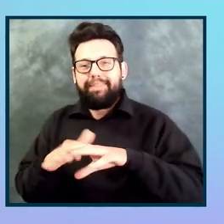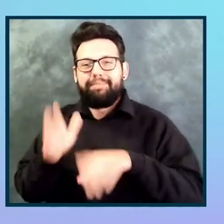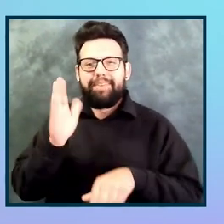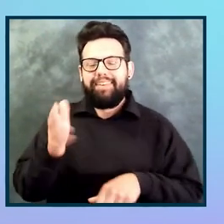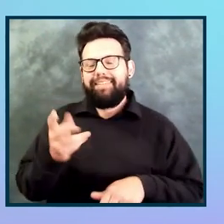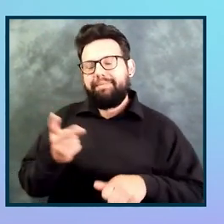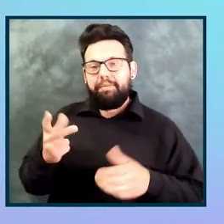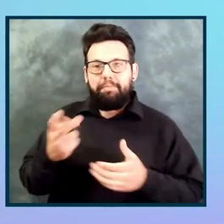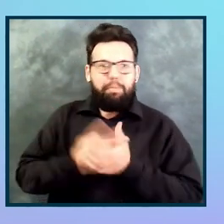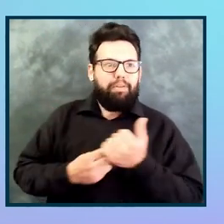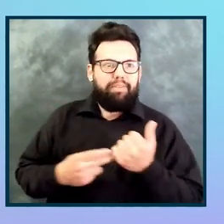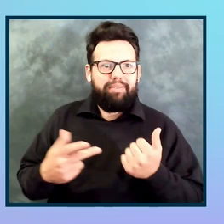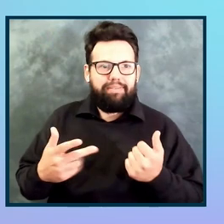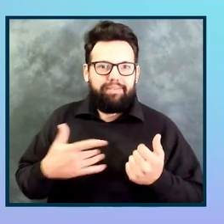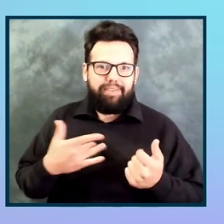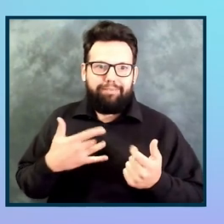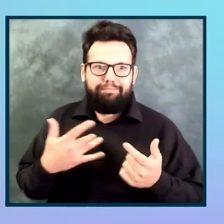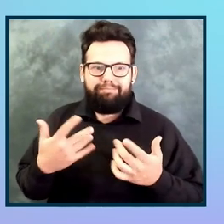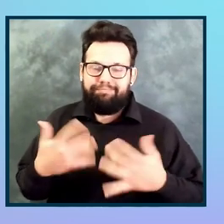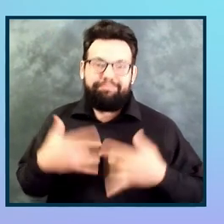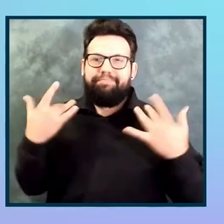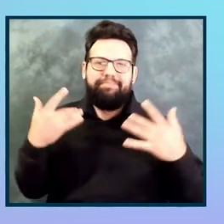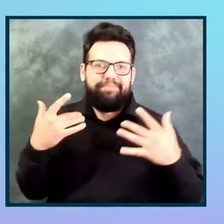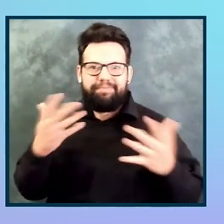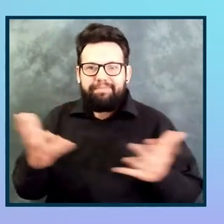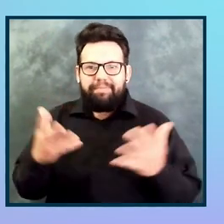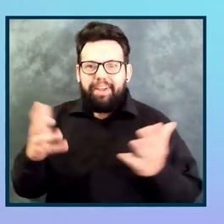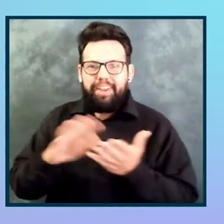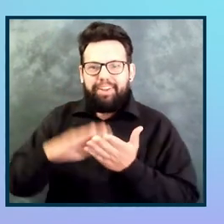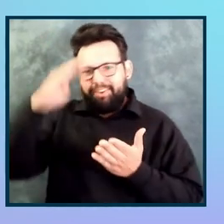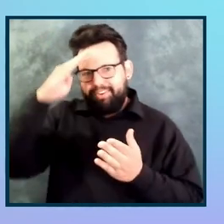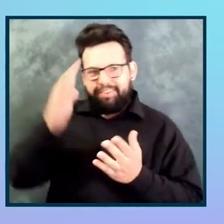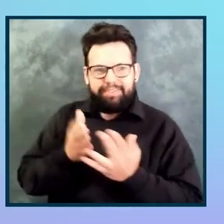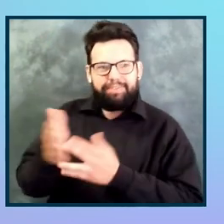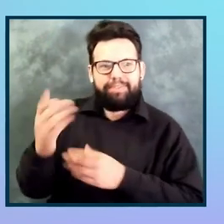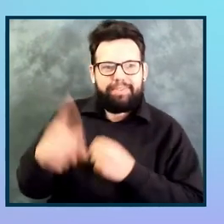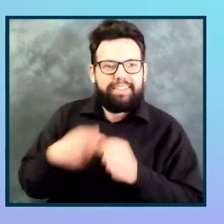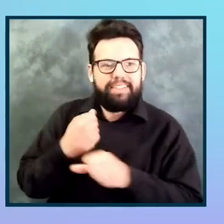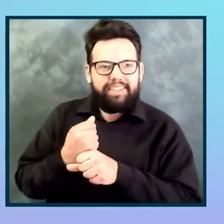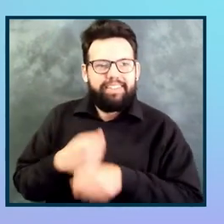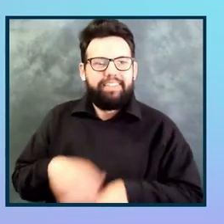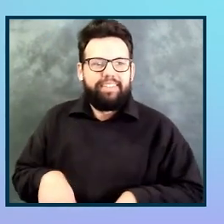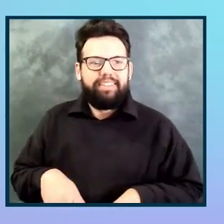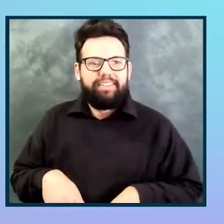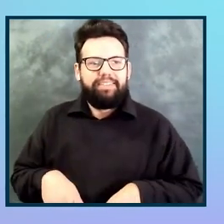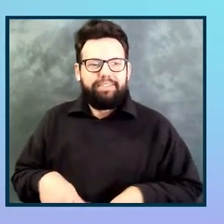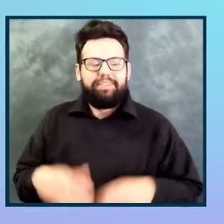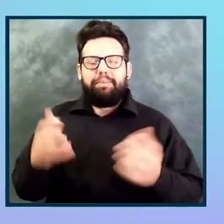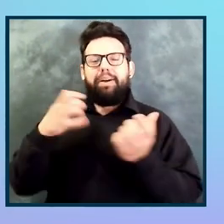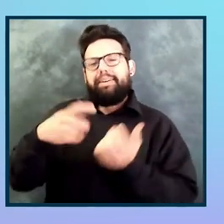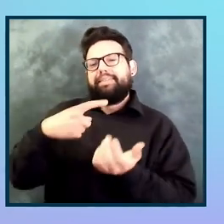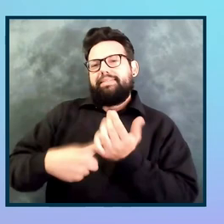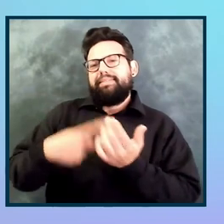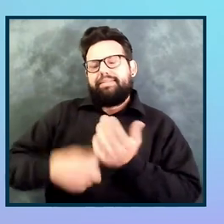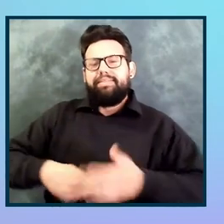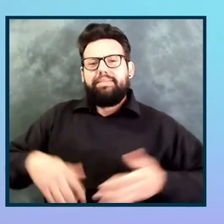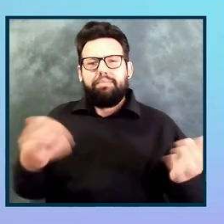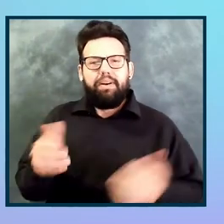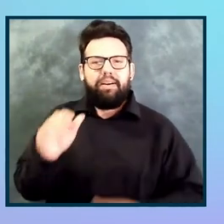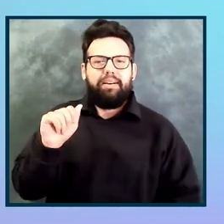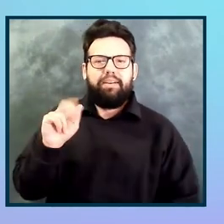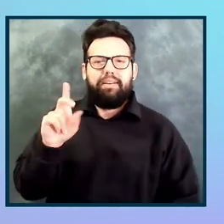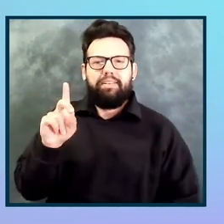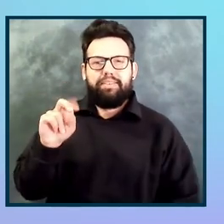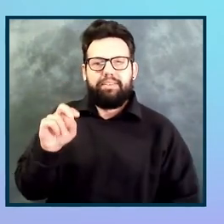excited to share some of the things that we learned over the last year with this. So, a little bit about Adobe audits, and then I'll kind of